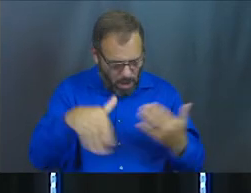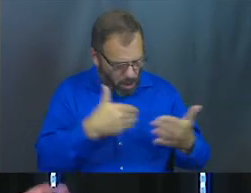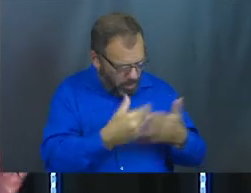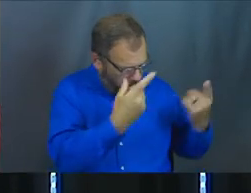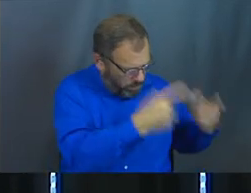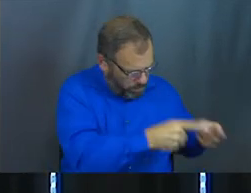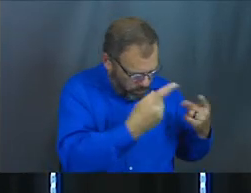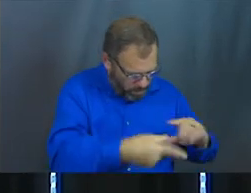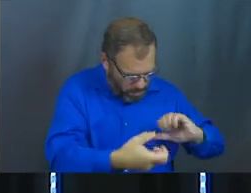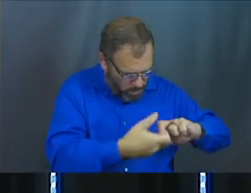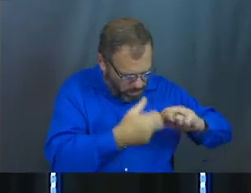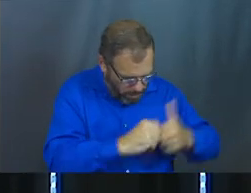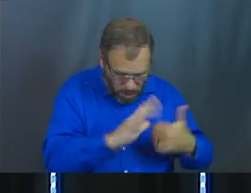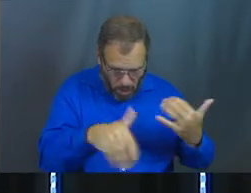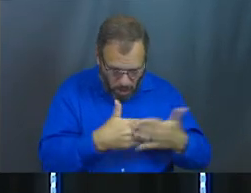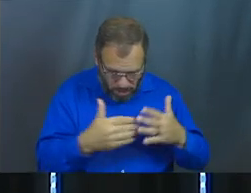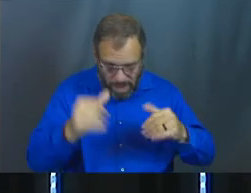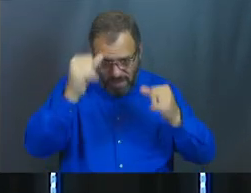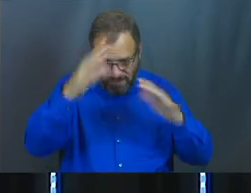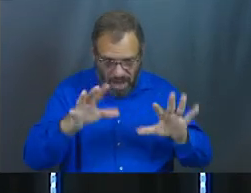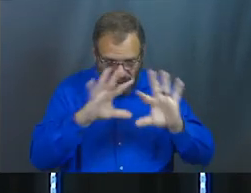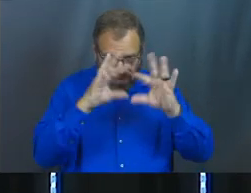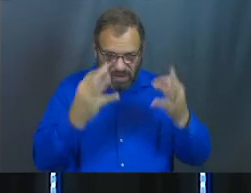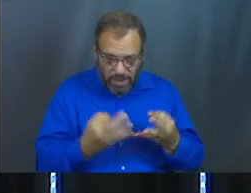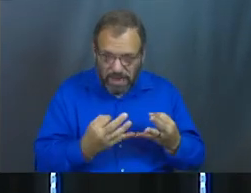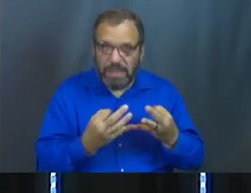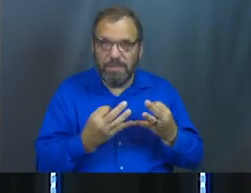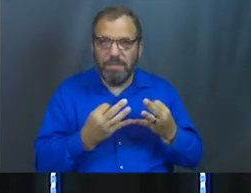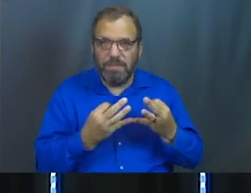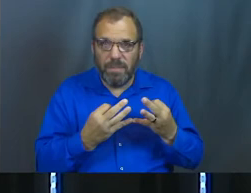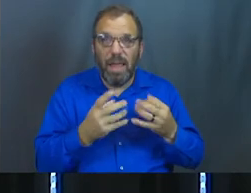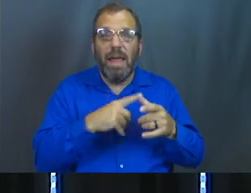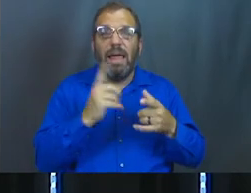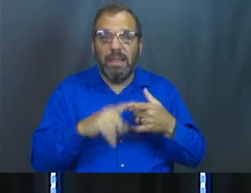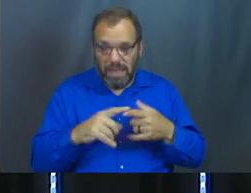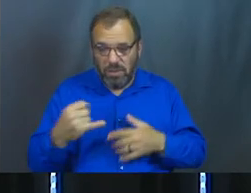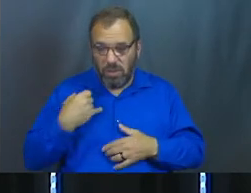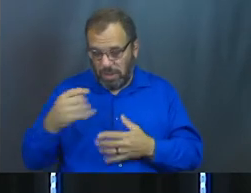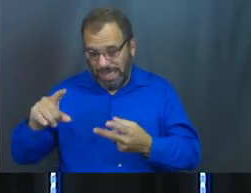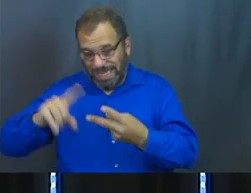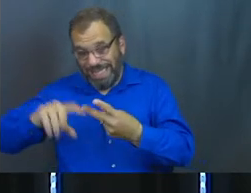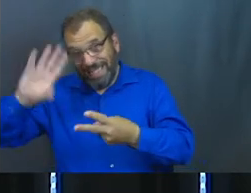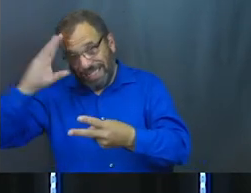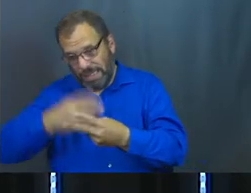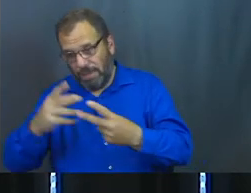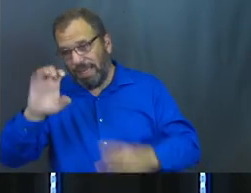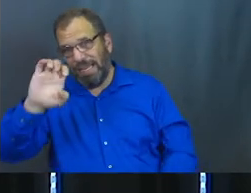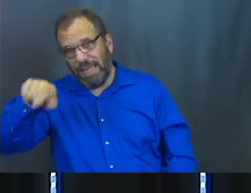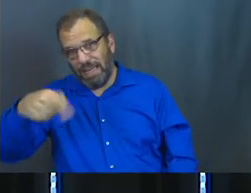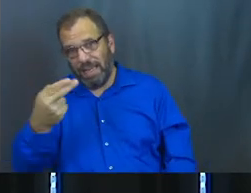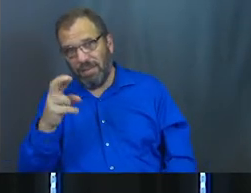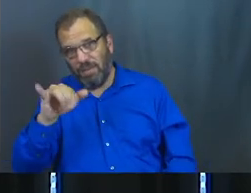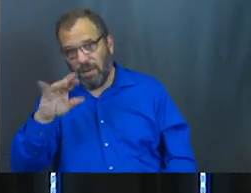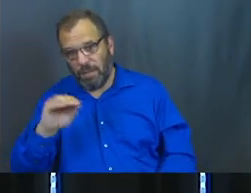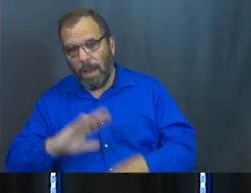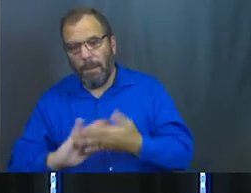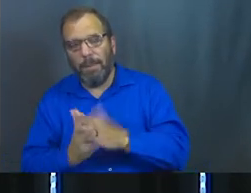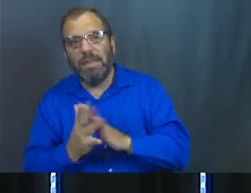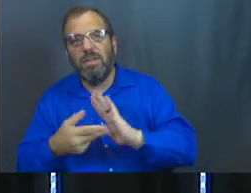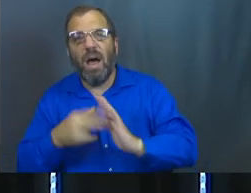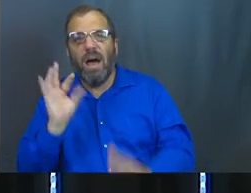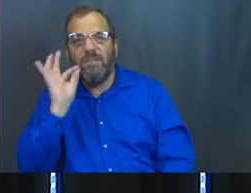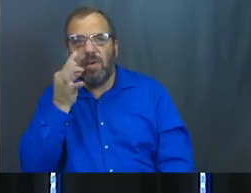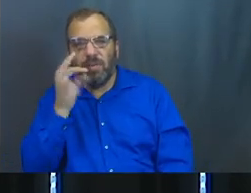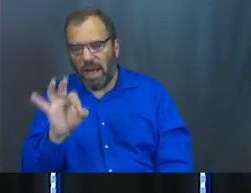all my troubles and everyone in my father's family. And then Joseph named his second son Ephraim, which means fruitfulness